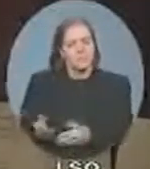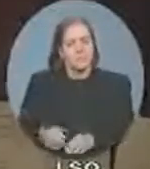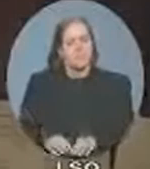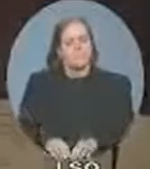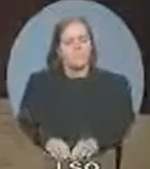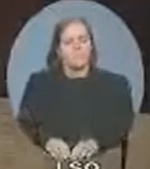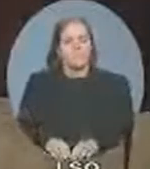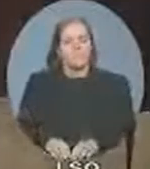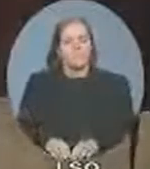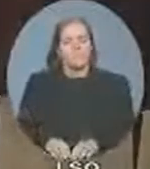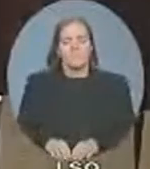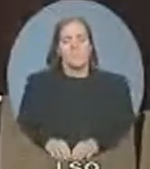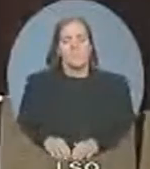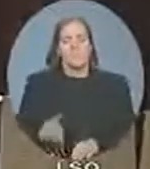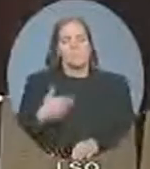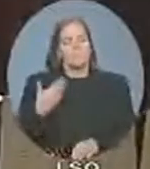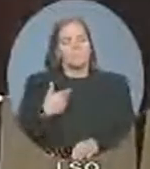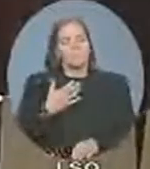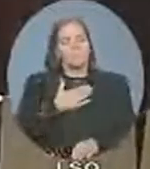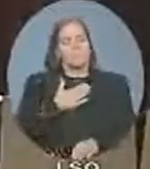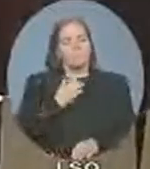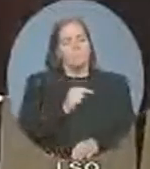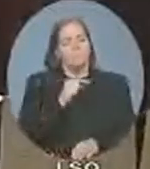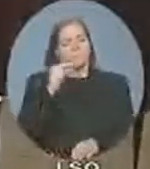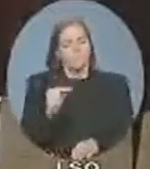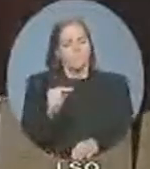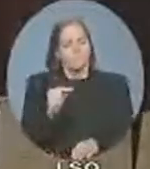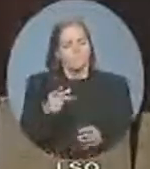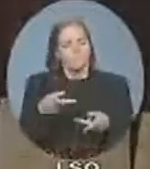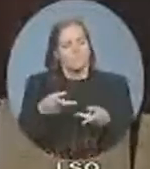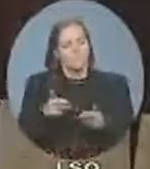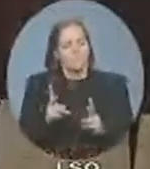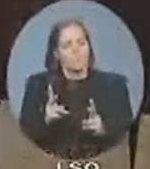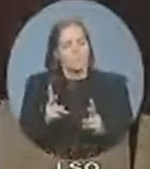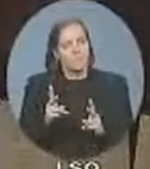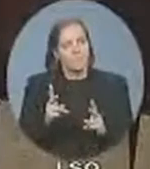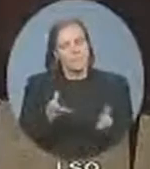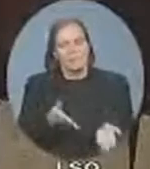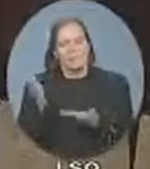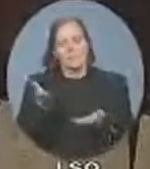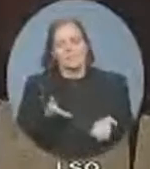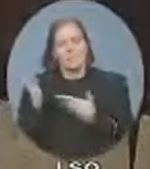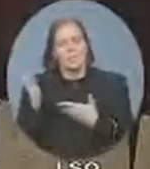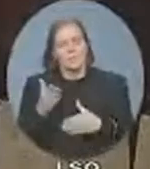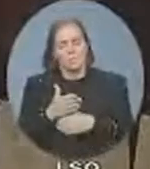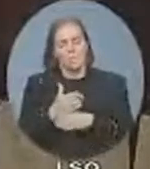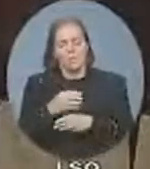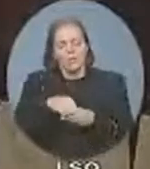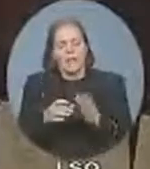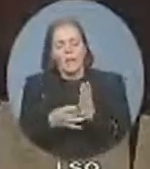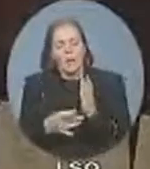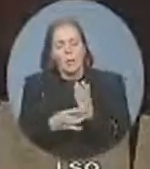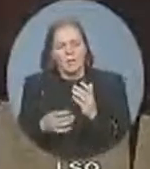a raw oil pipeline that will outsource Canadian jobs? Have they not learned from the dire situation facing mills